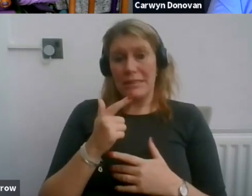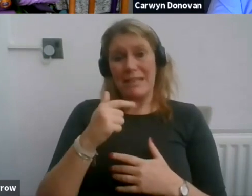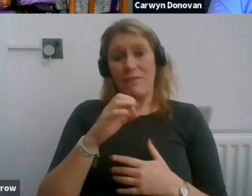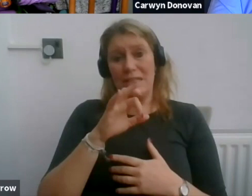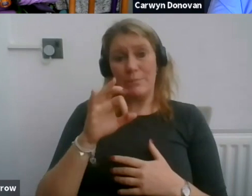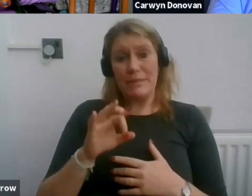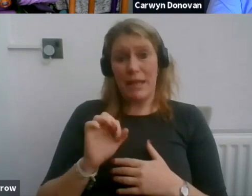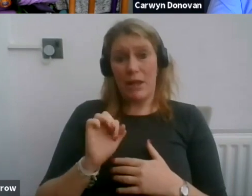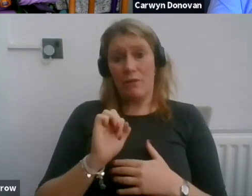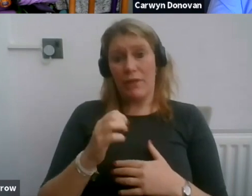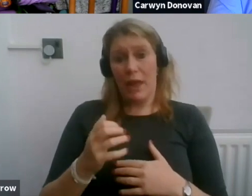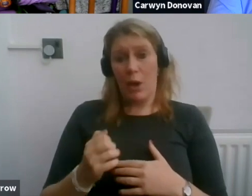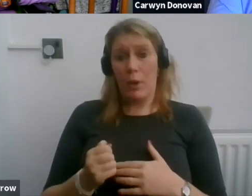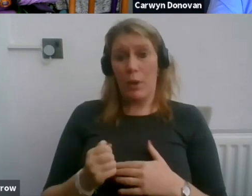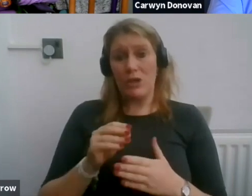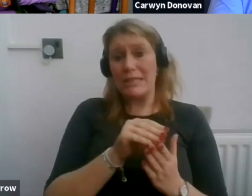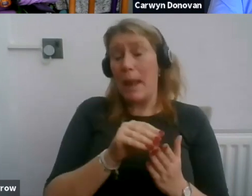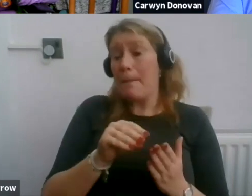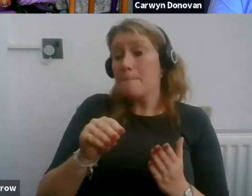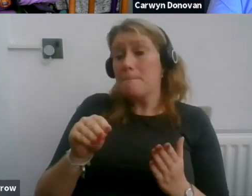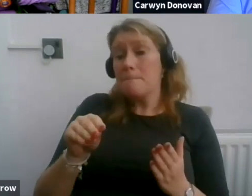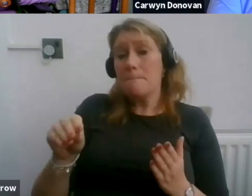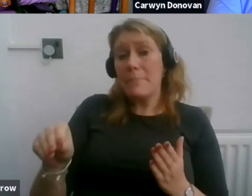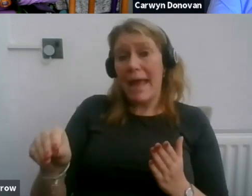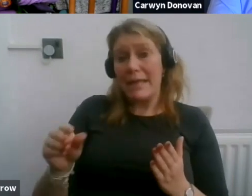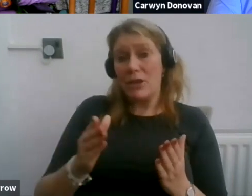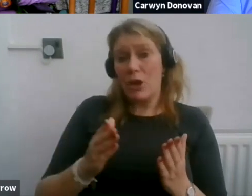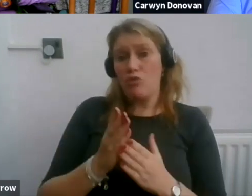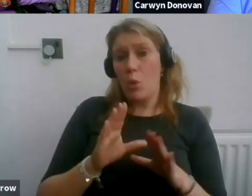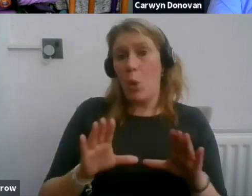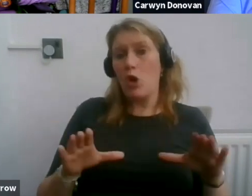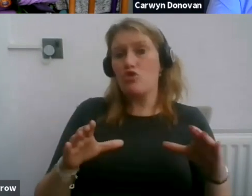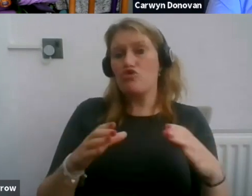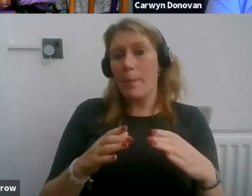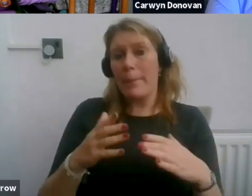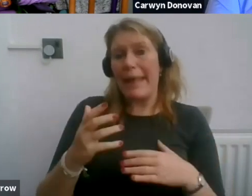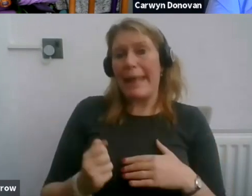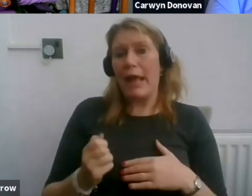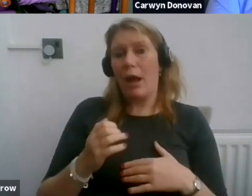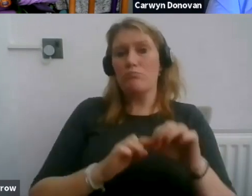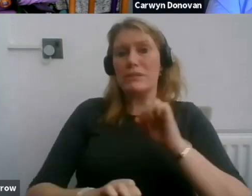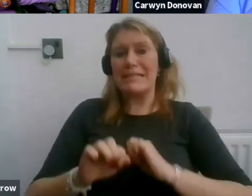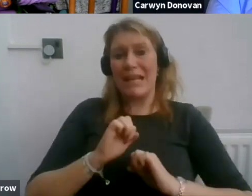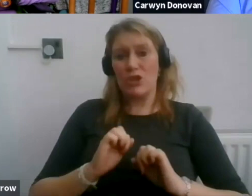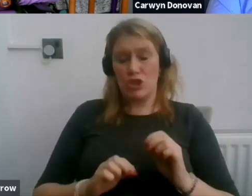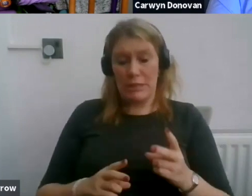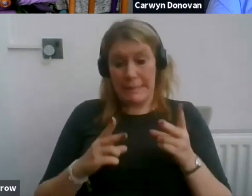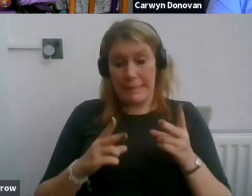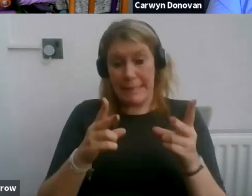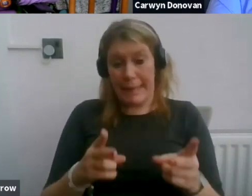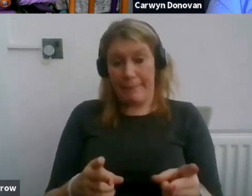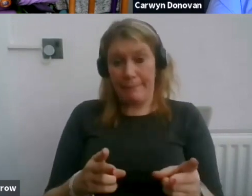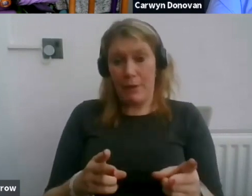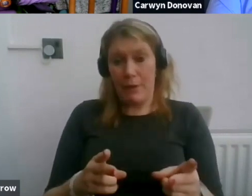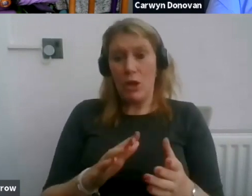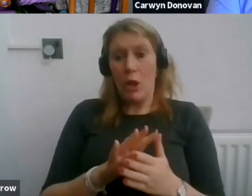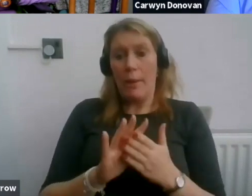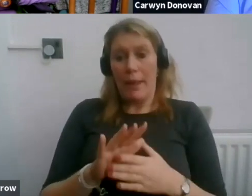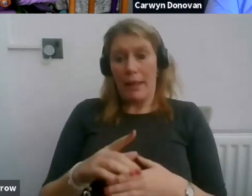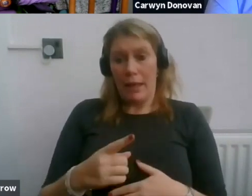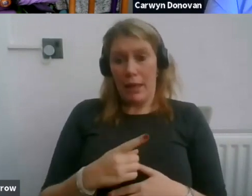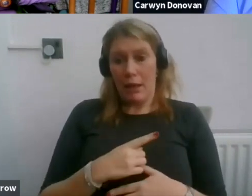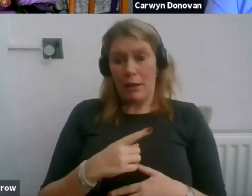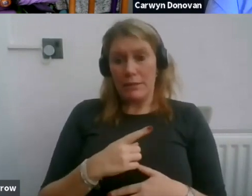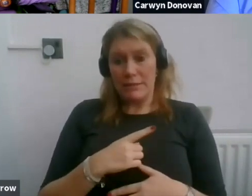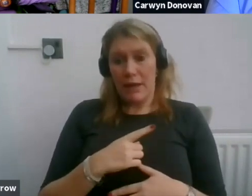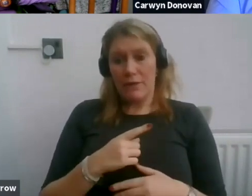of their wages paid through a group income protection scheme. Now, we were able to negotiate on top